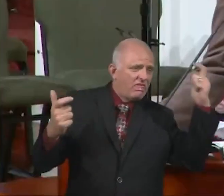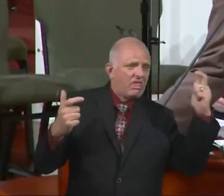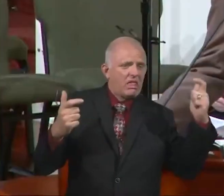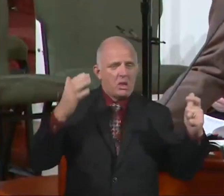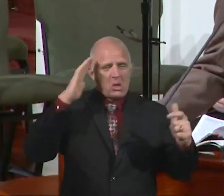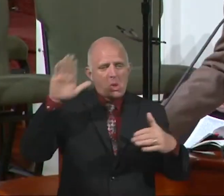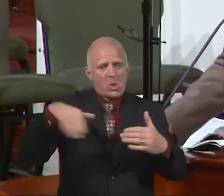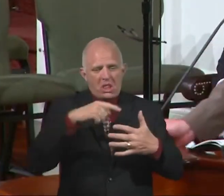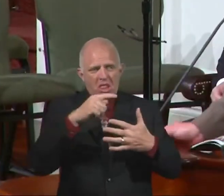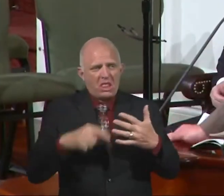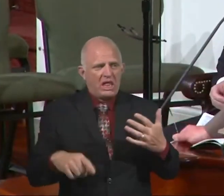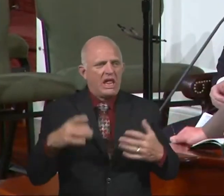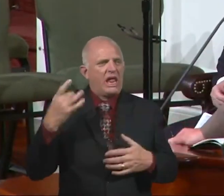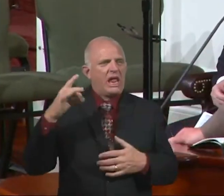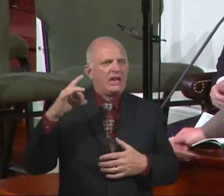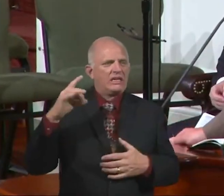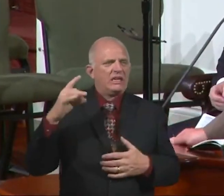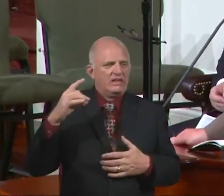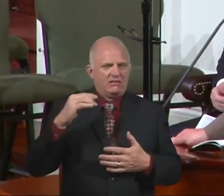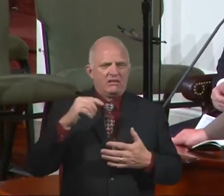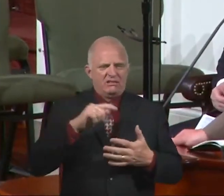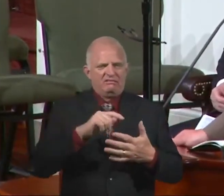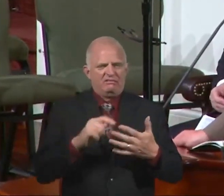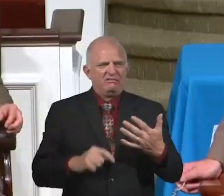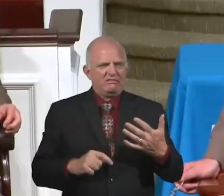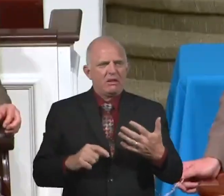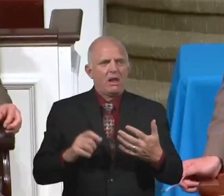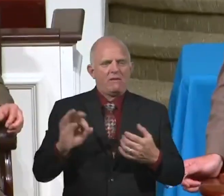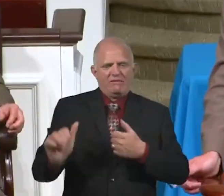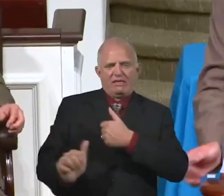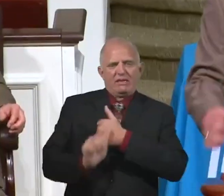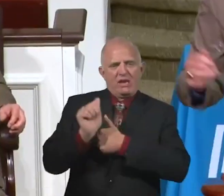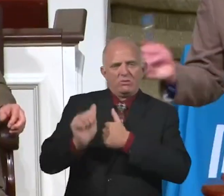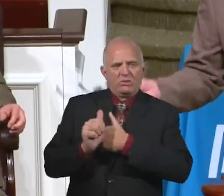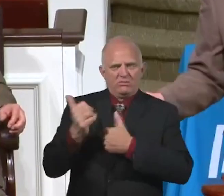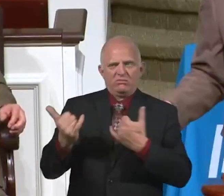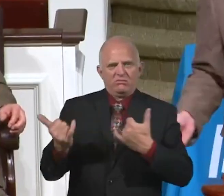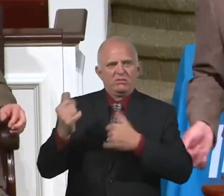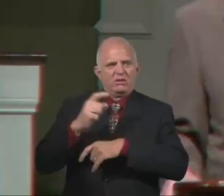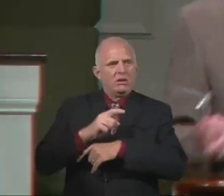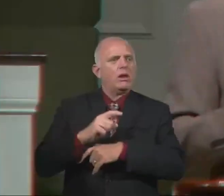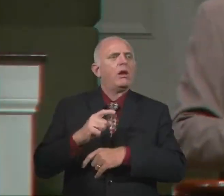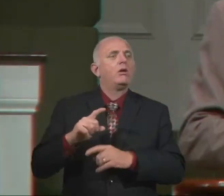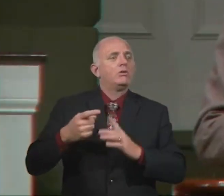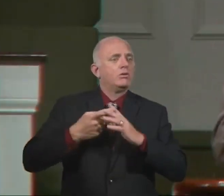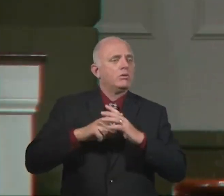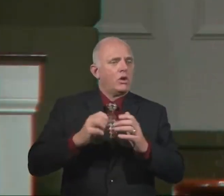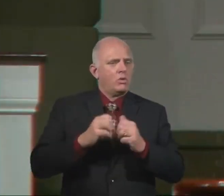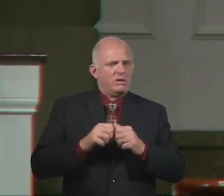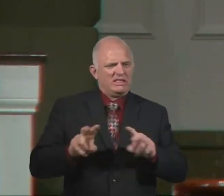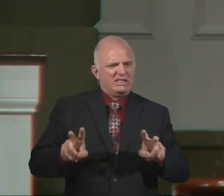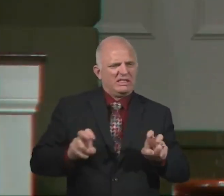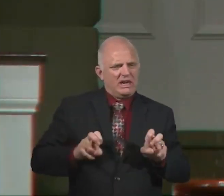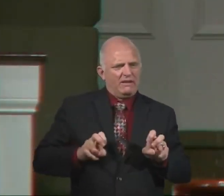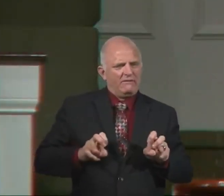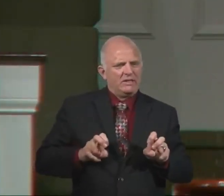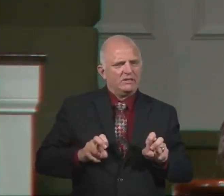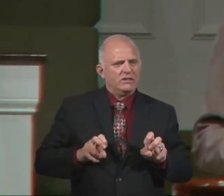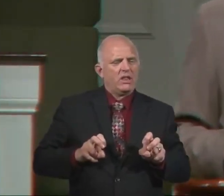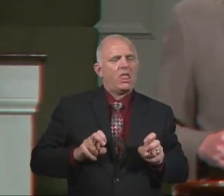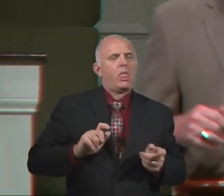symptoms of a perilous day. And he'll say they start with selfish sins and they go to sexual sins.